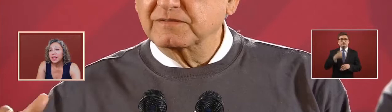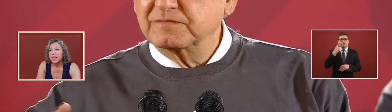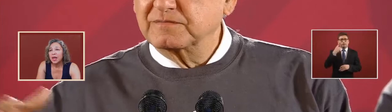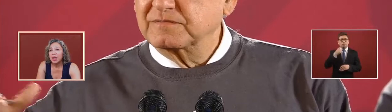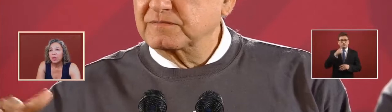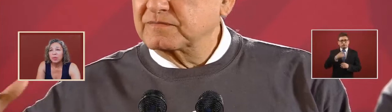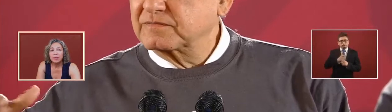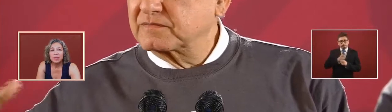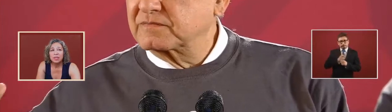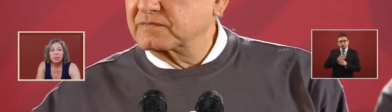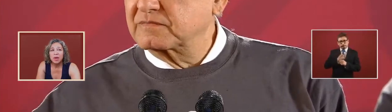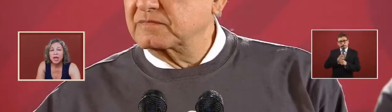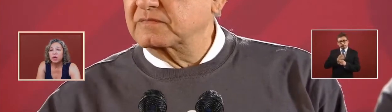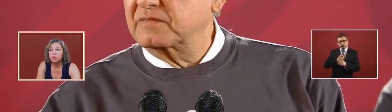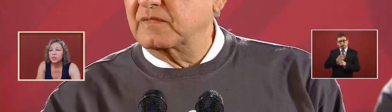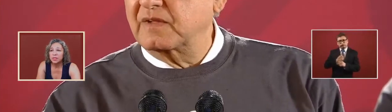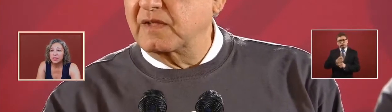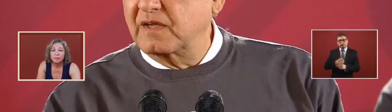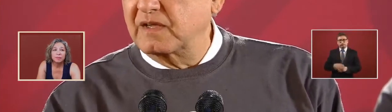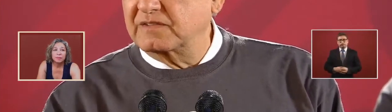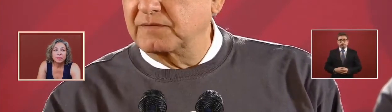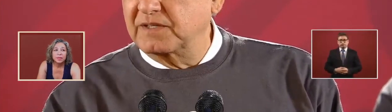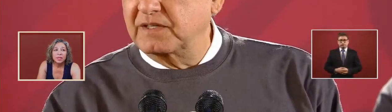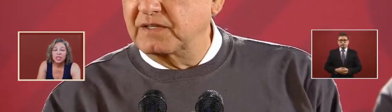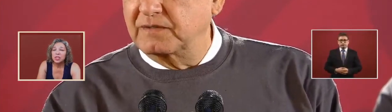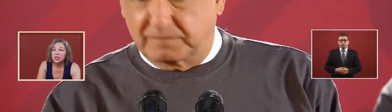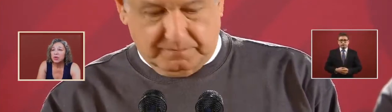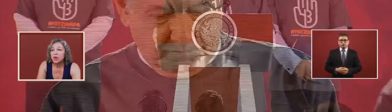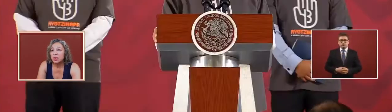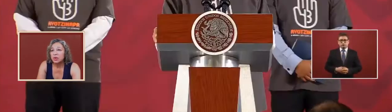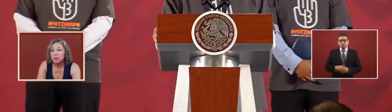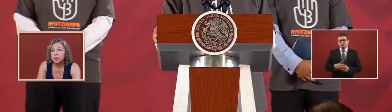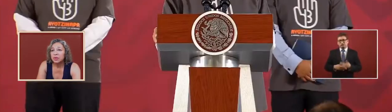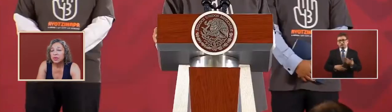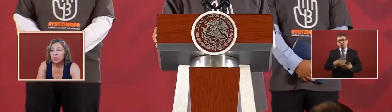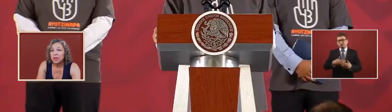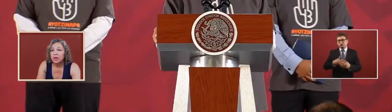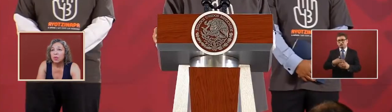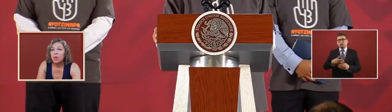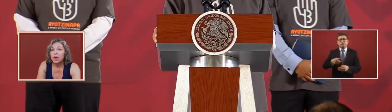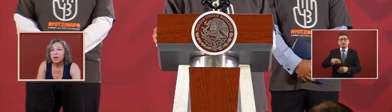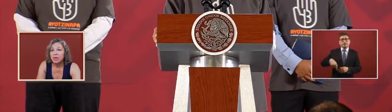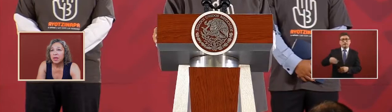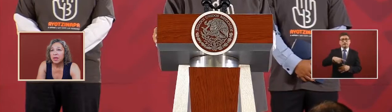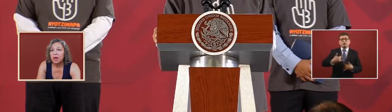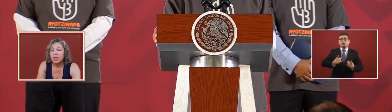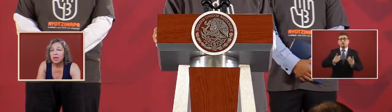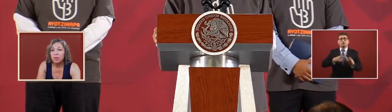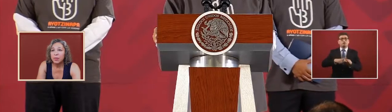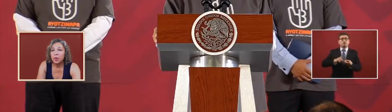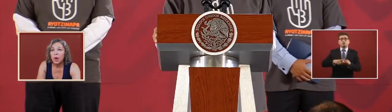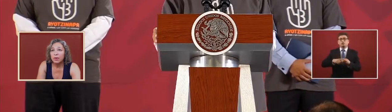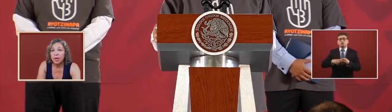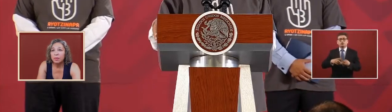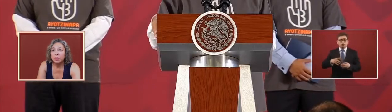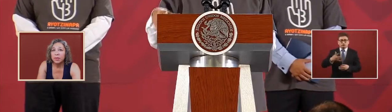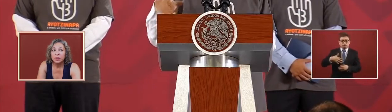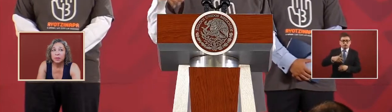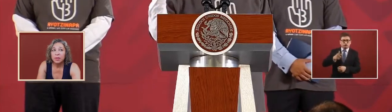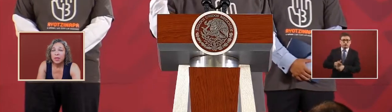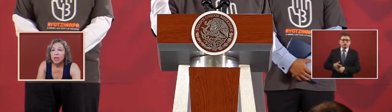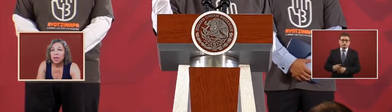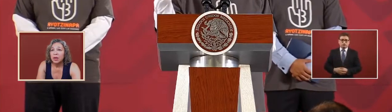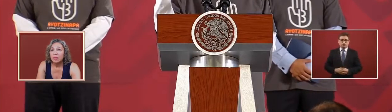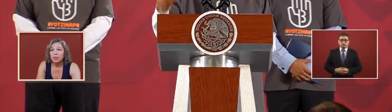that they help that someone helps to know where the young people wound up